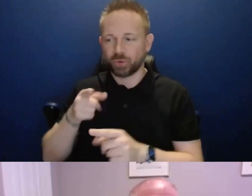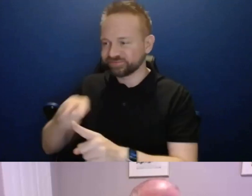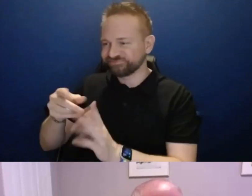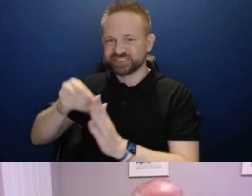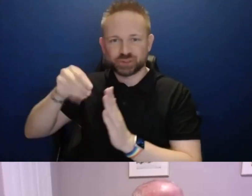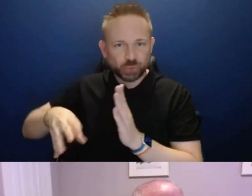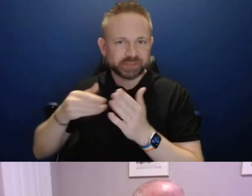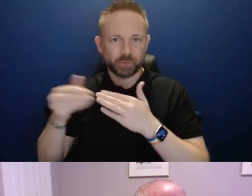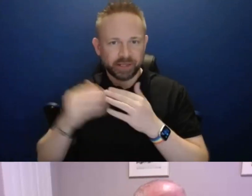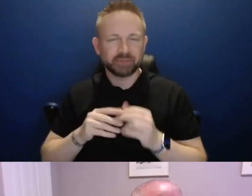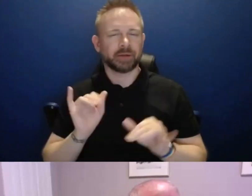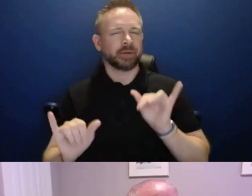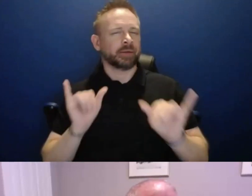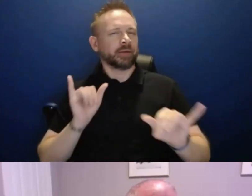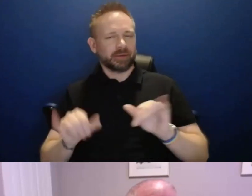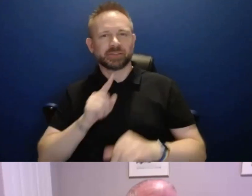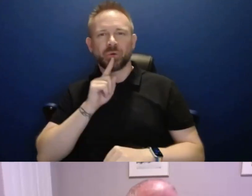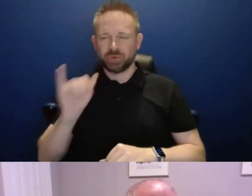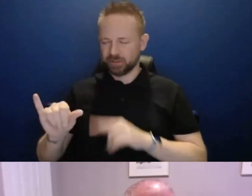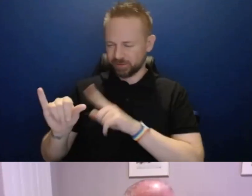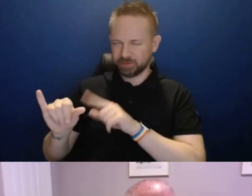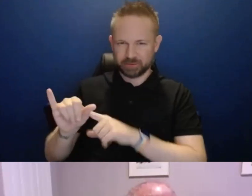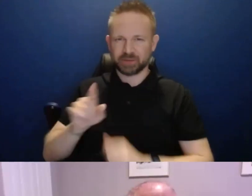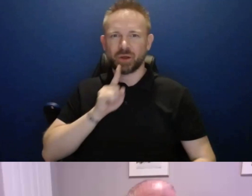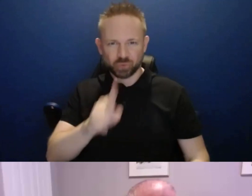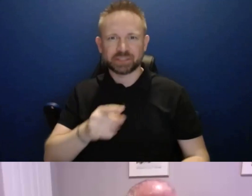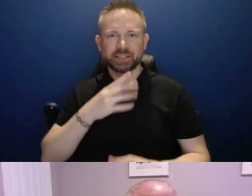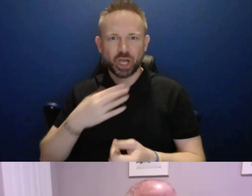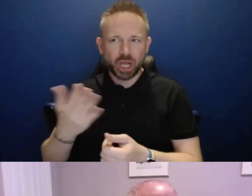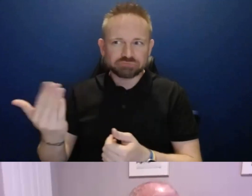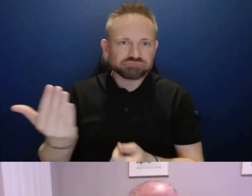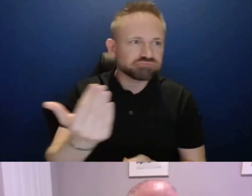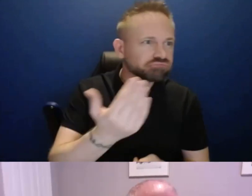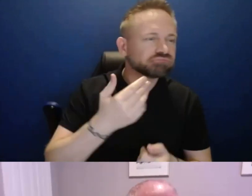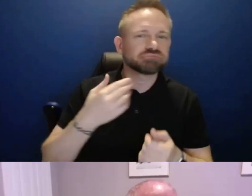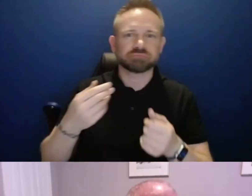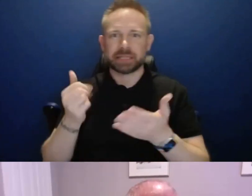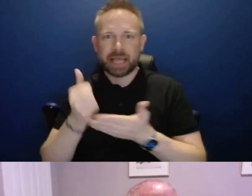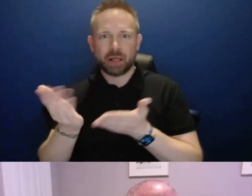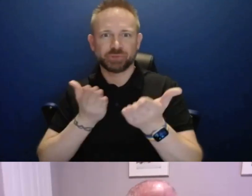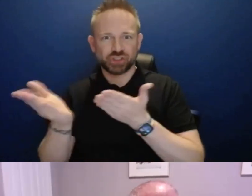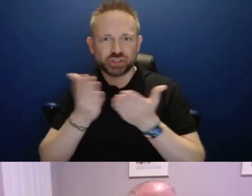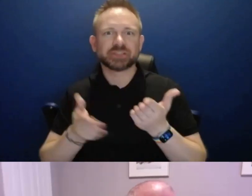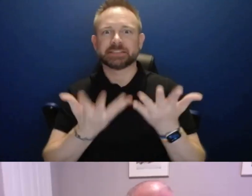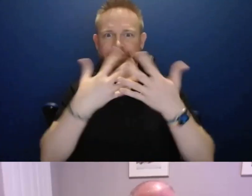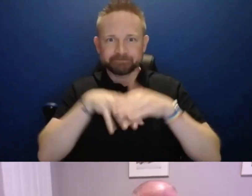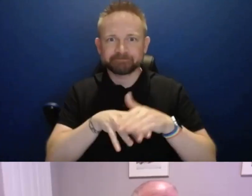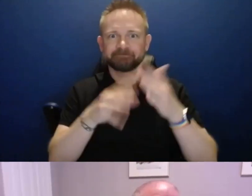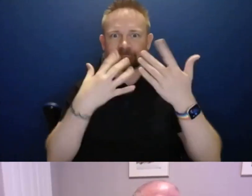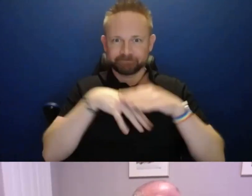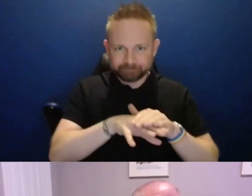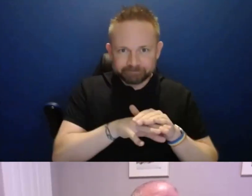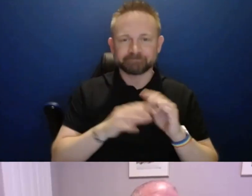it's those conversations that give us opportunities to aggregate services and decrease costs by comparing what